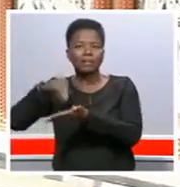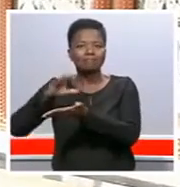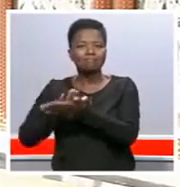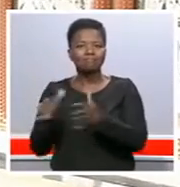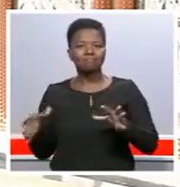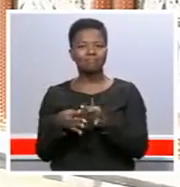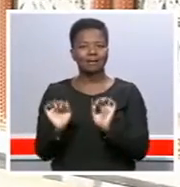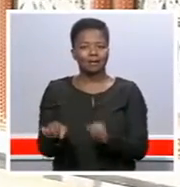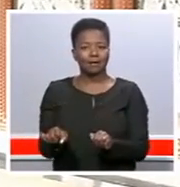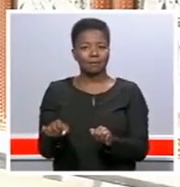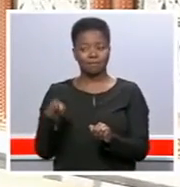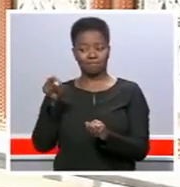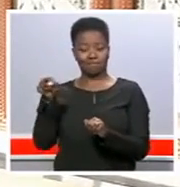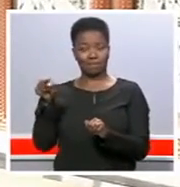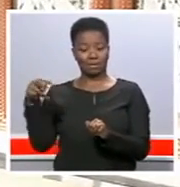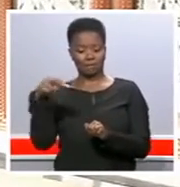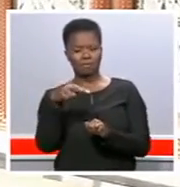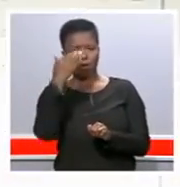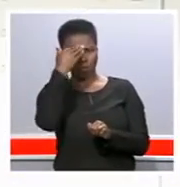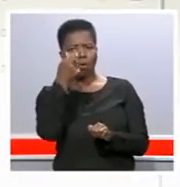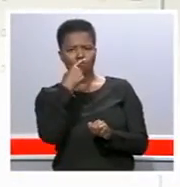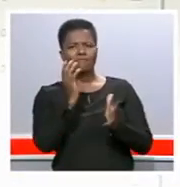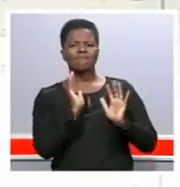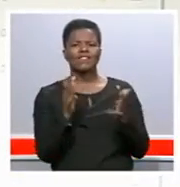Researchers are then able to access that data.